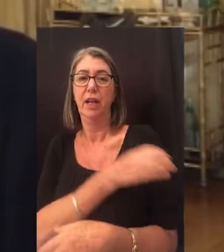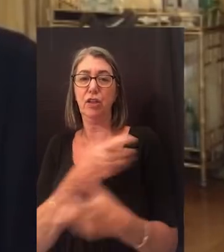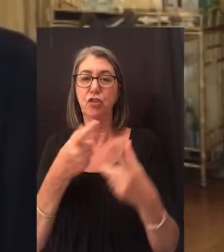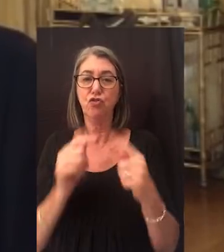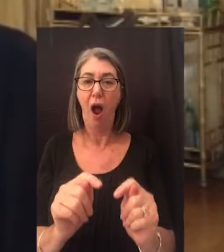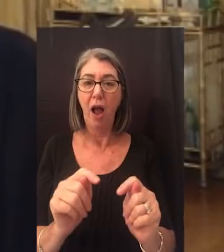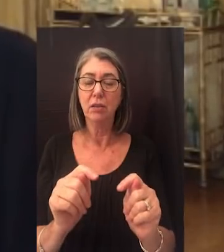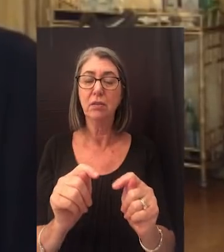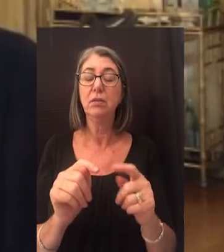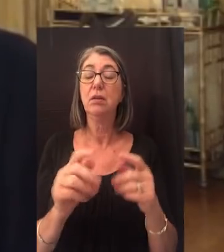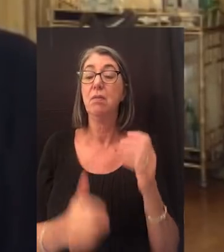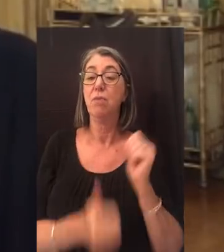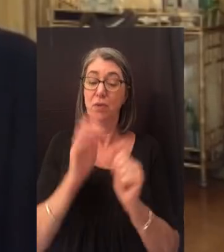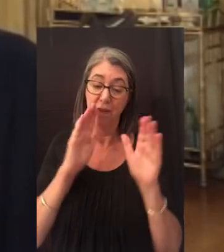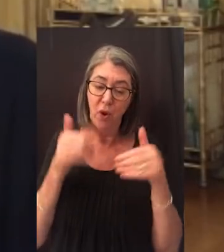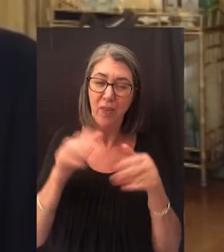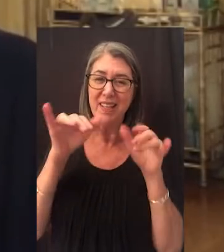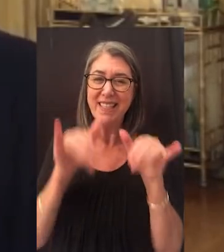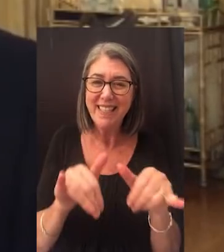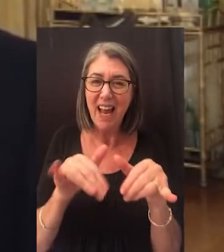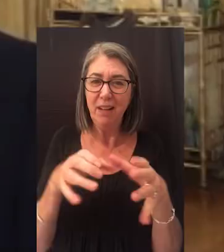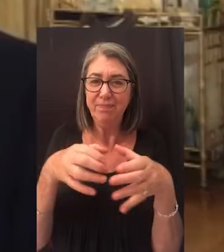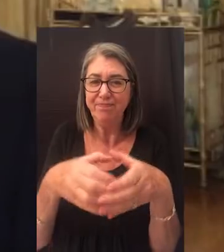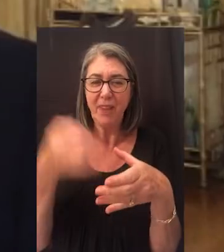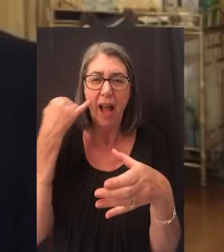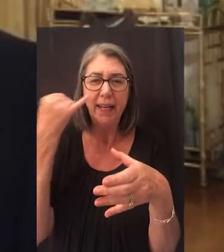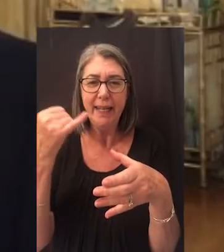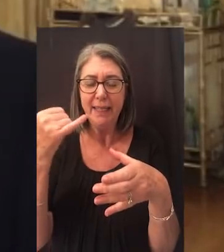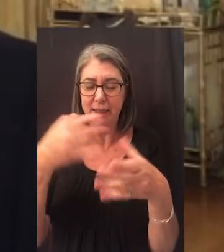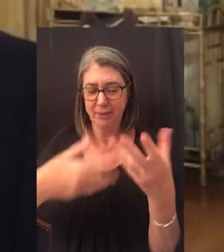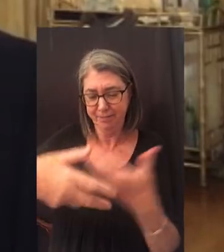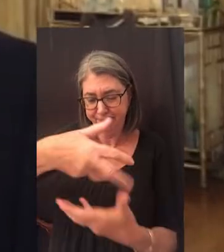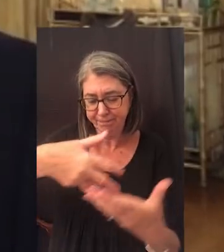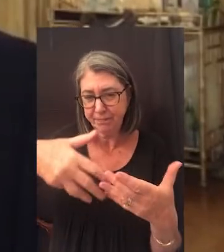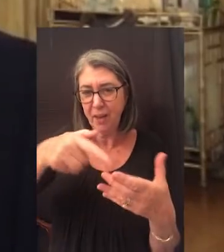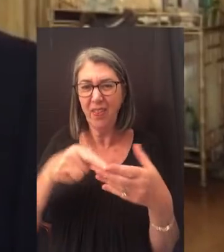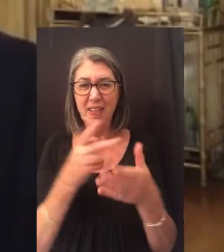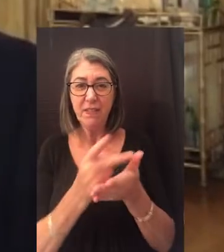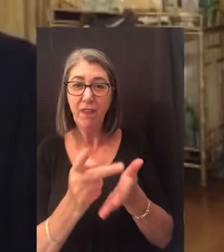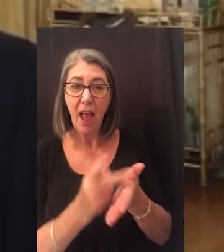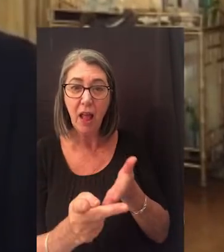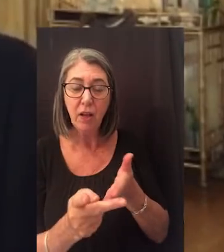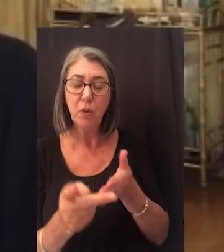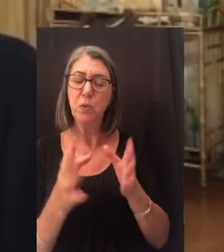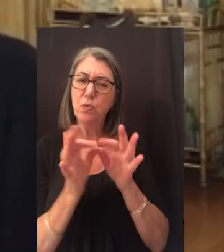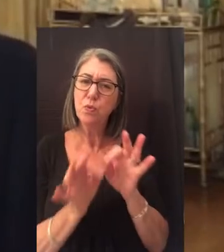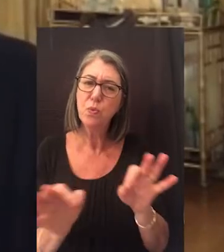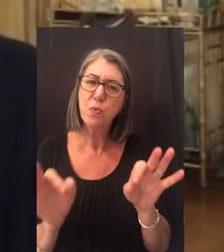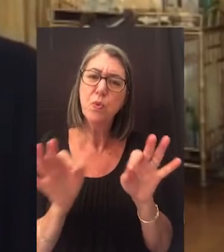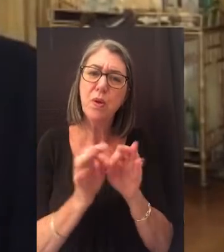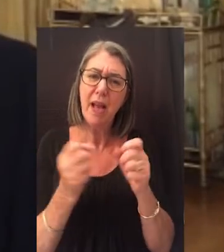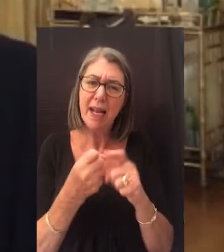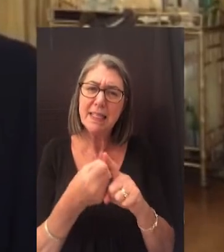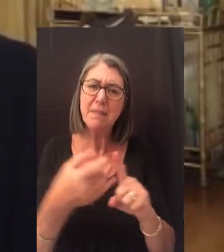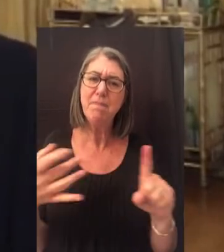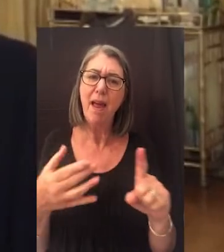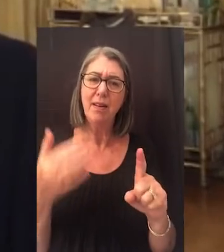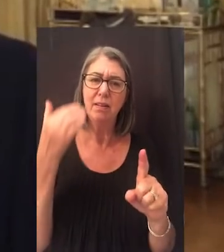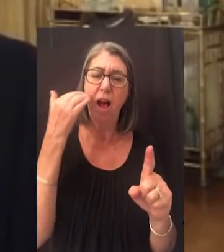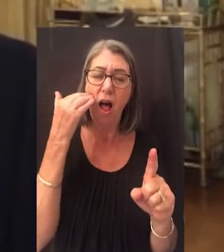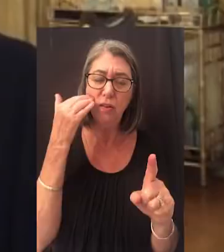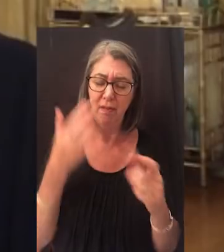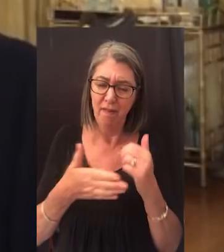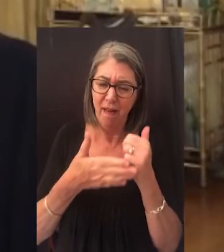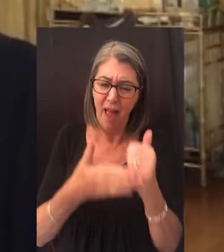mostly focused on the same constellation of ideas. These failures have critically expanded knowledge.